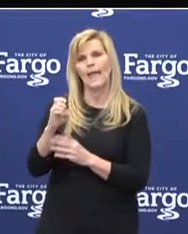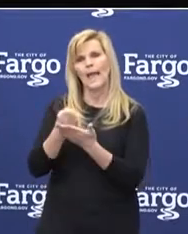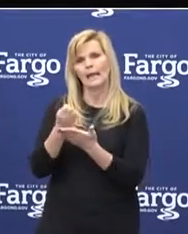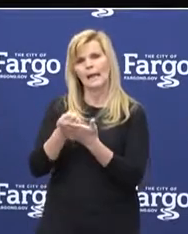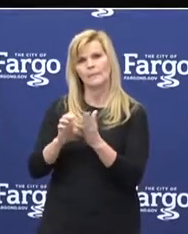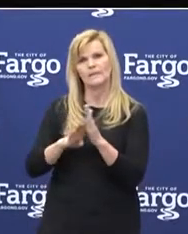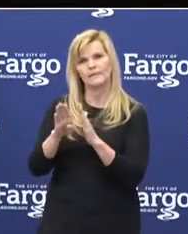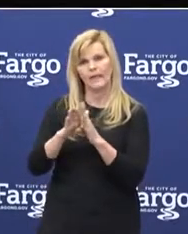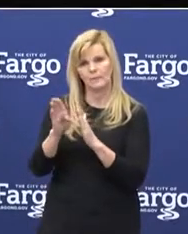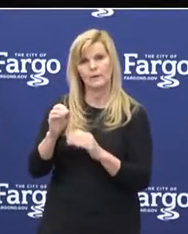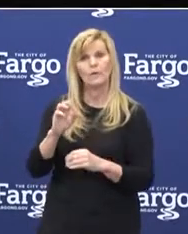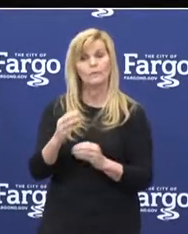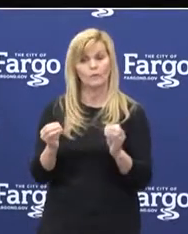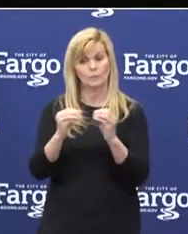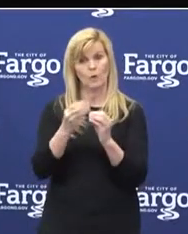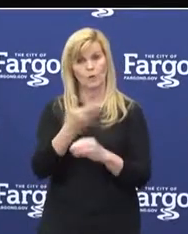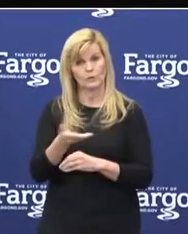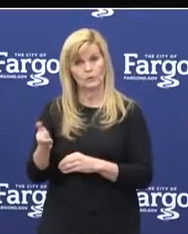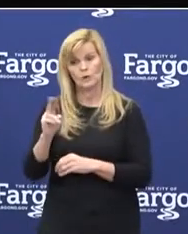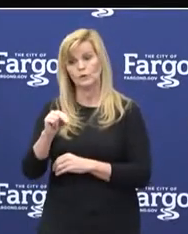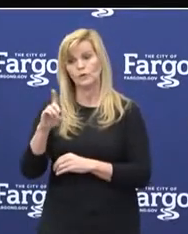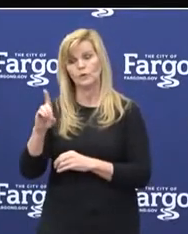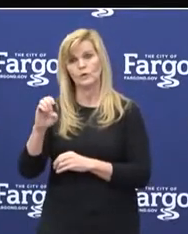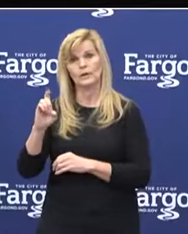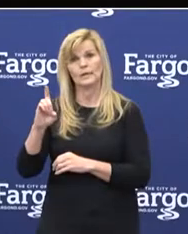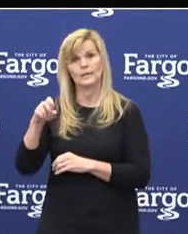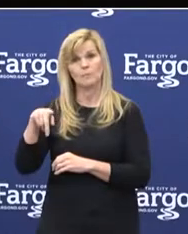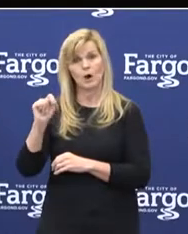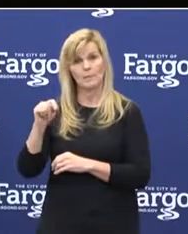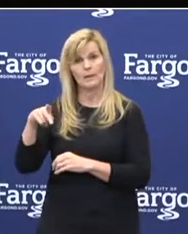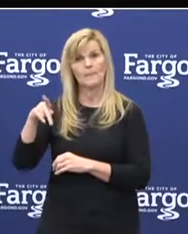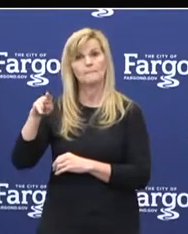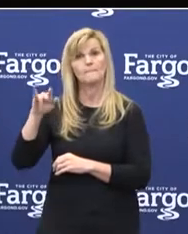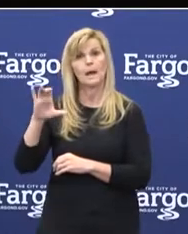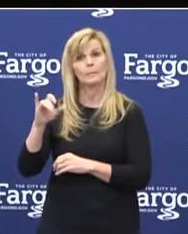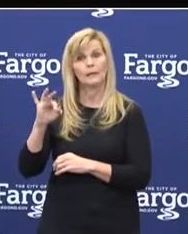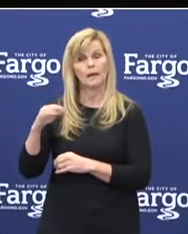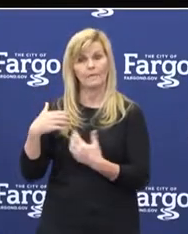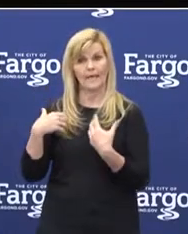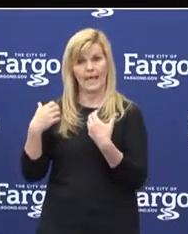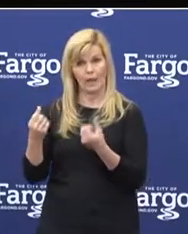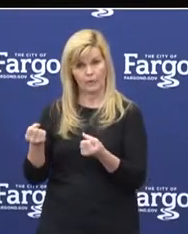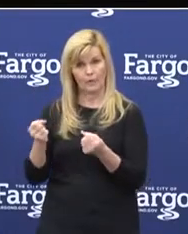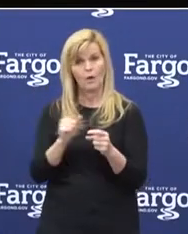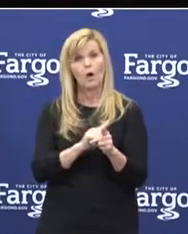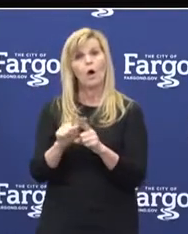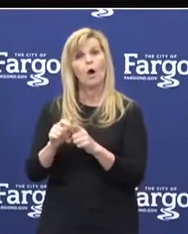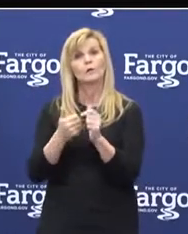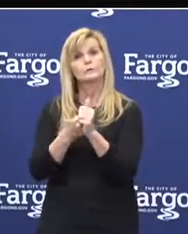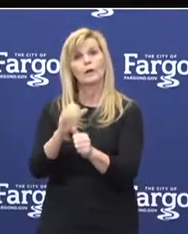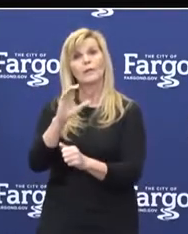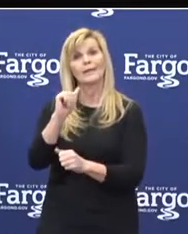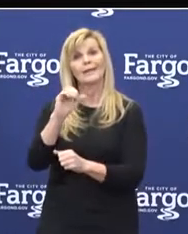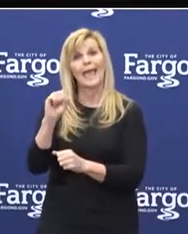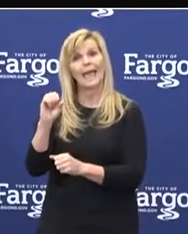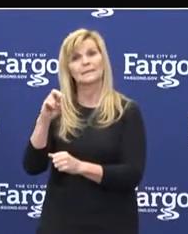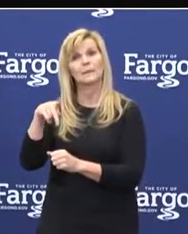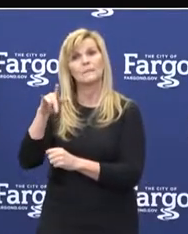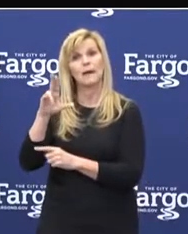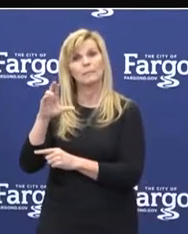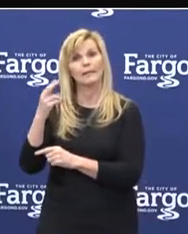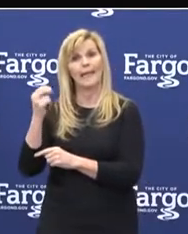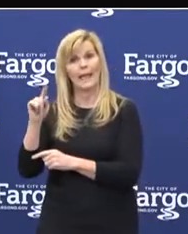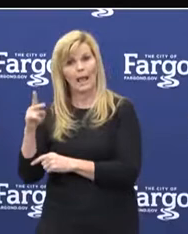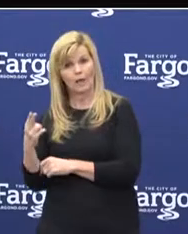additional resources, go to the North Dakota Department of Public Health. Residents should also follow the CAST Public Health, the North